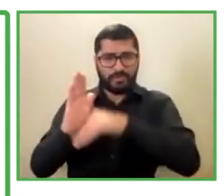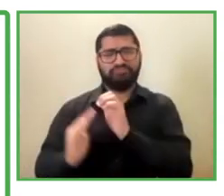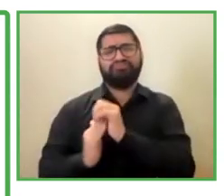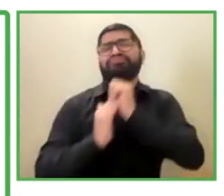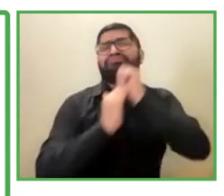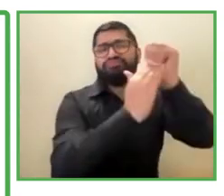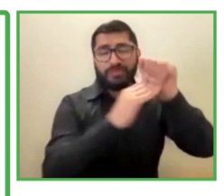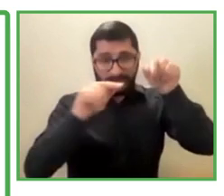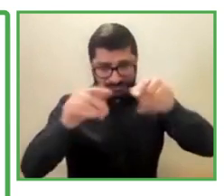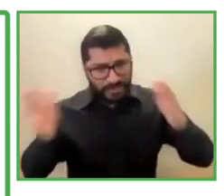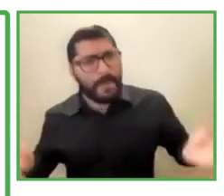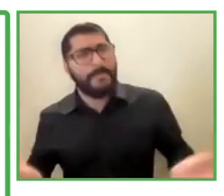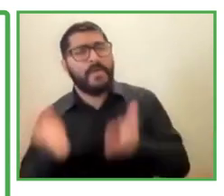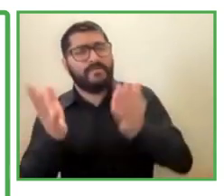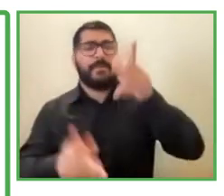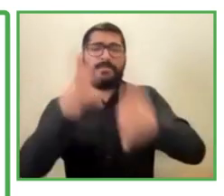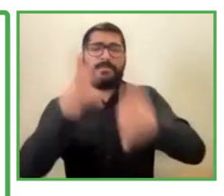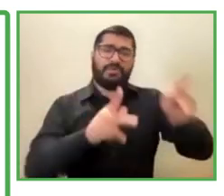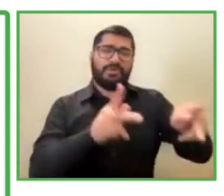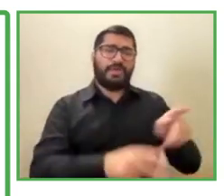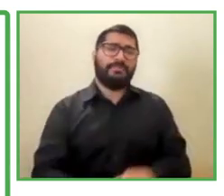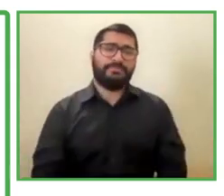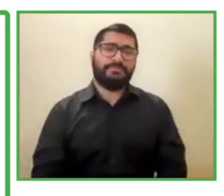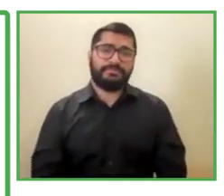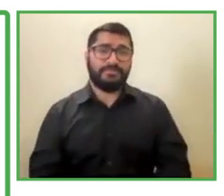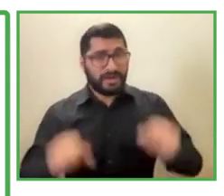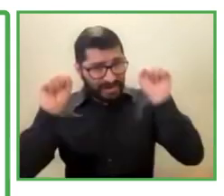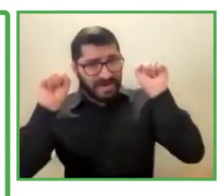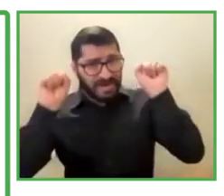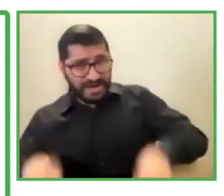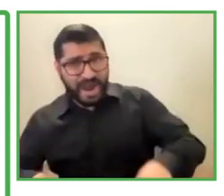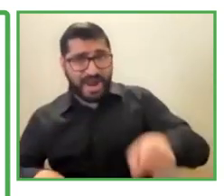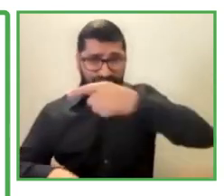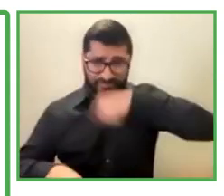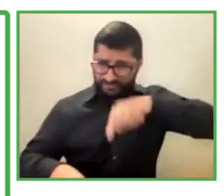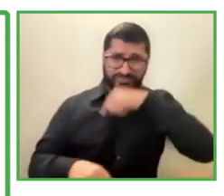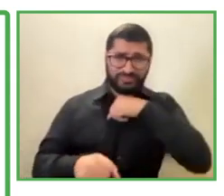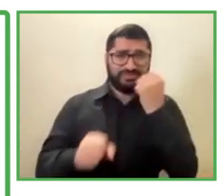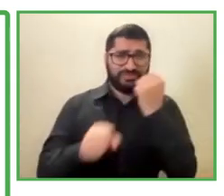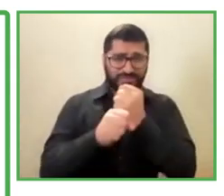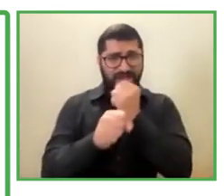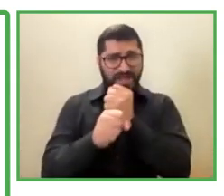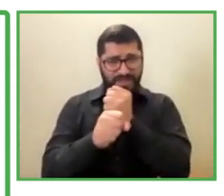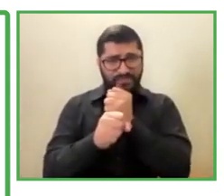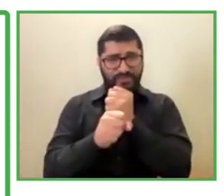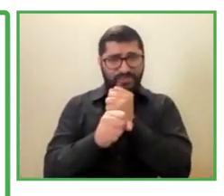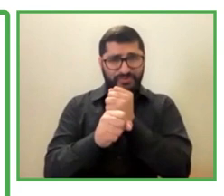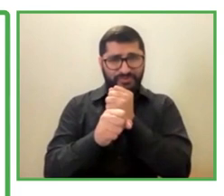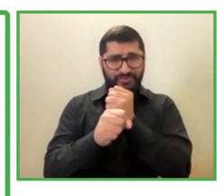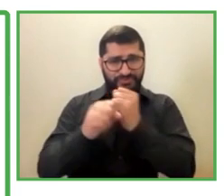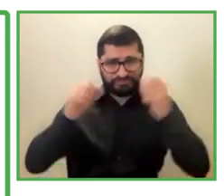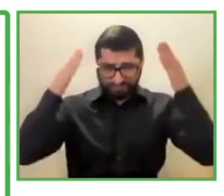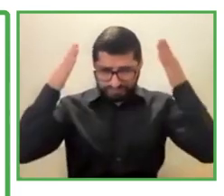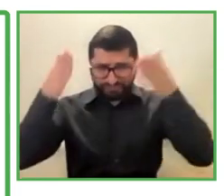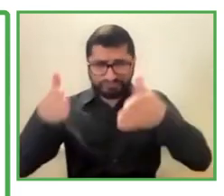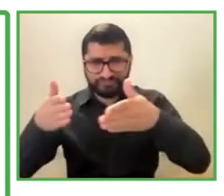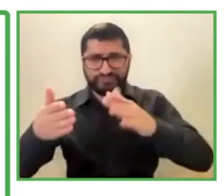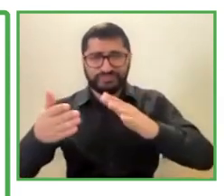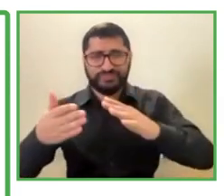work with our information technology department for digital accessibility, or when we work with our